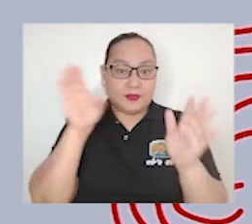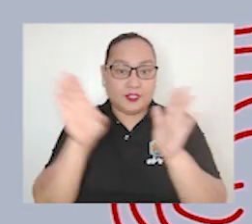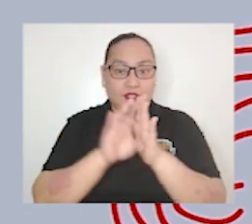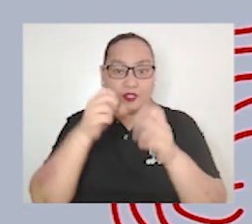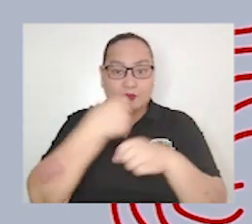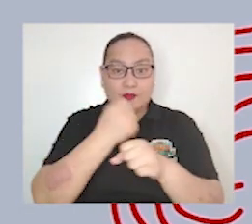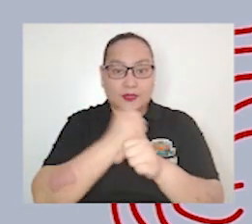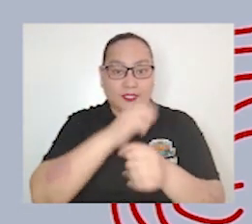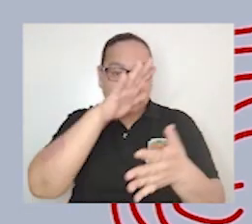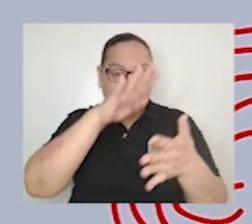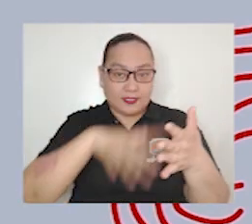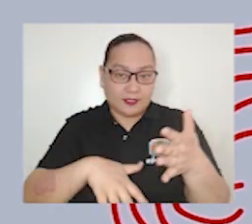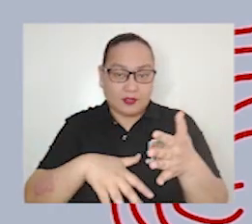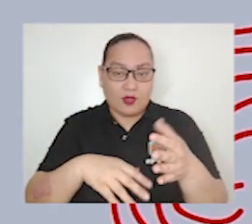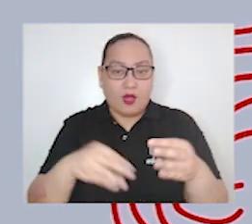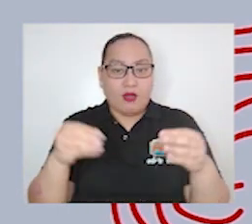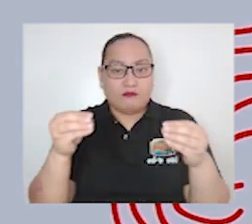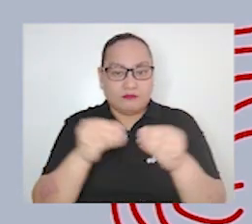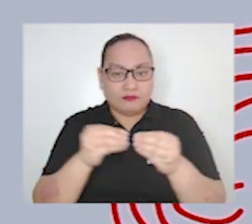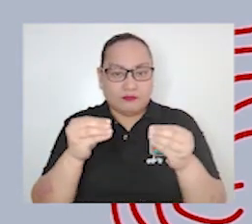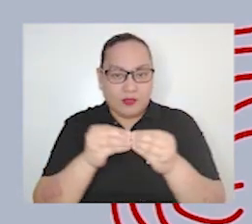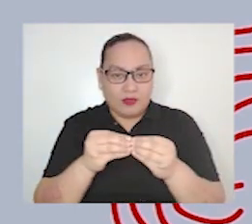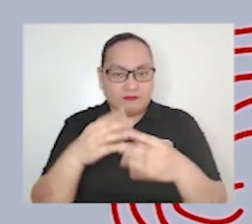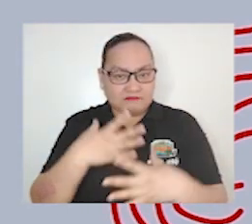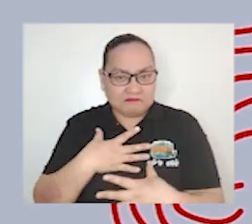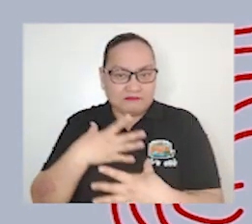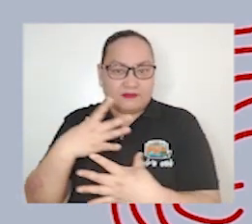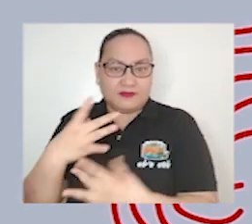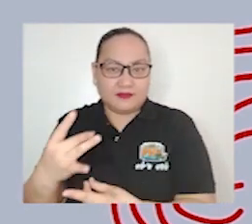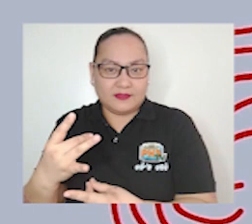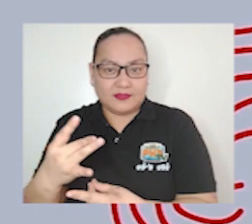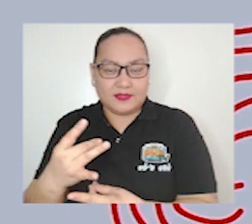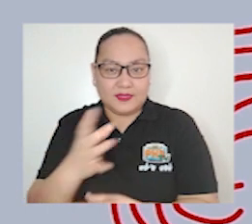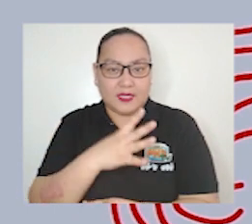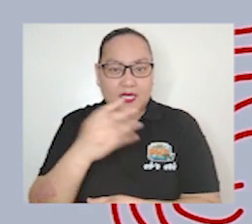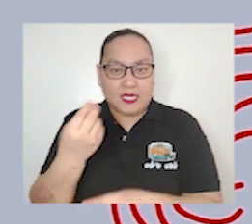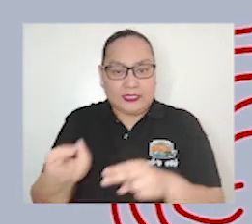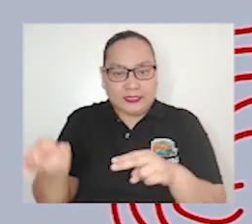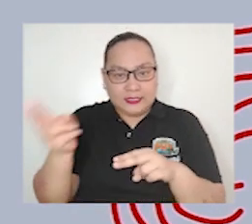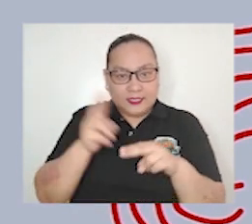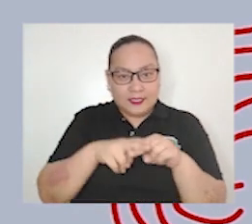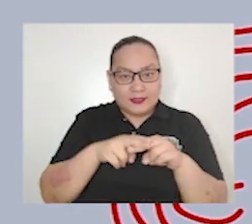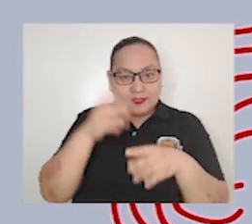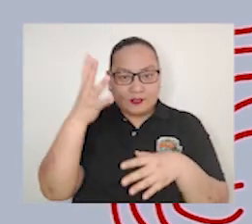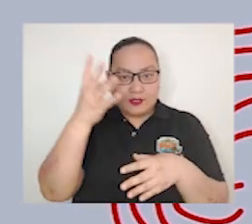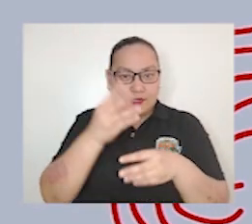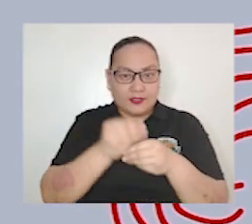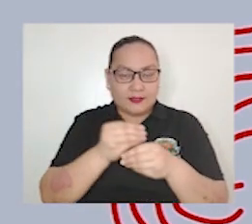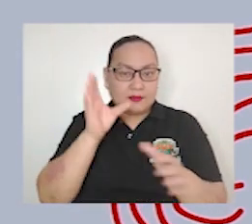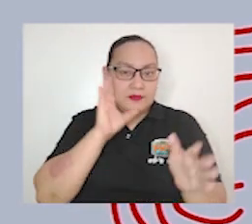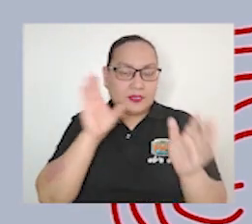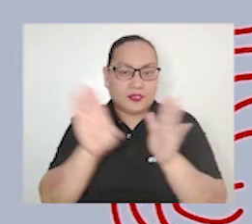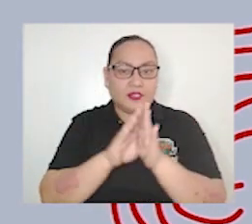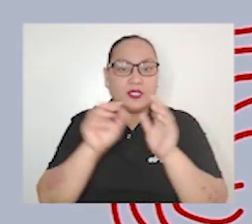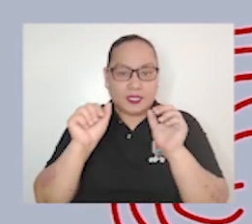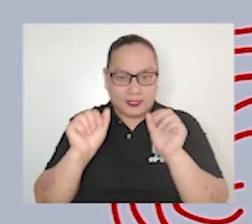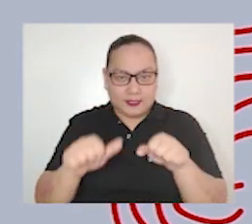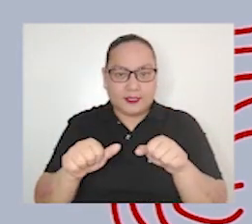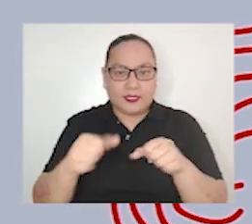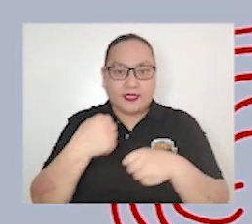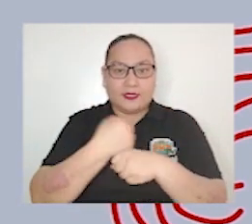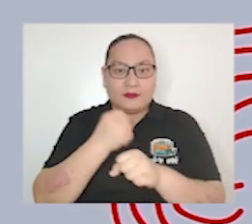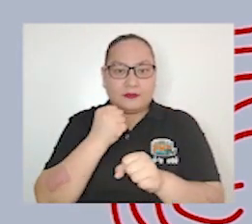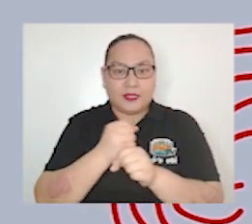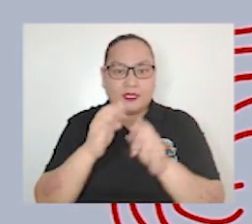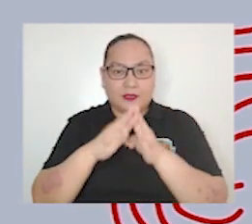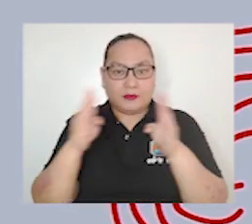made the article more interesting Adding just one picture in the article can make a